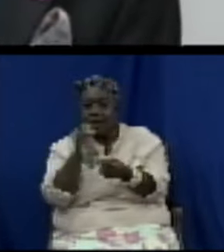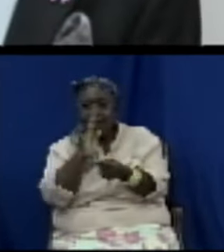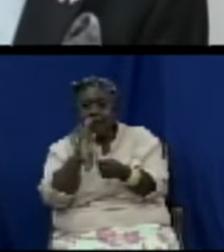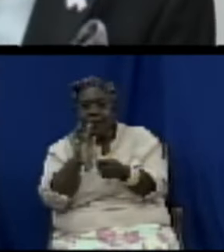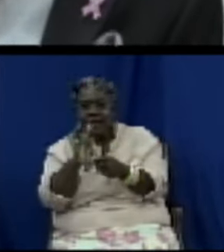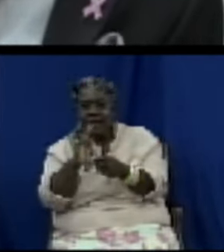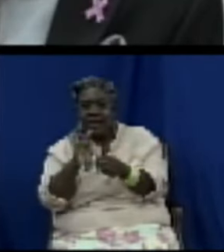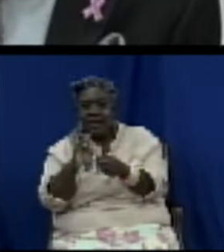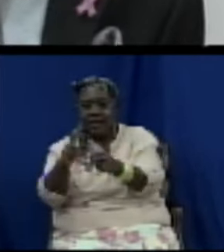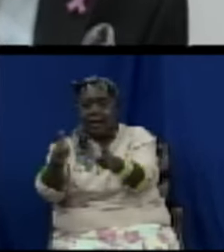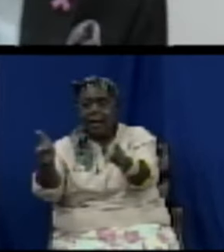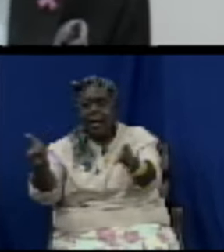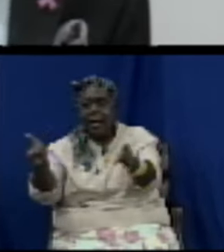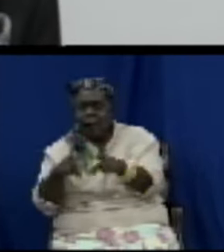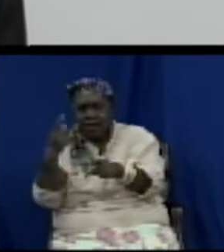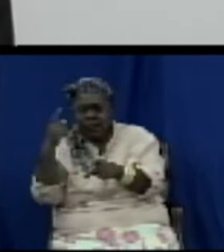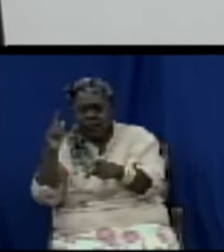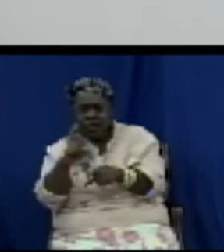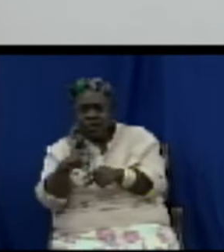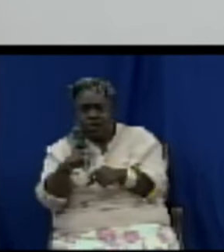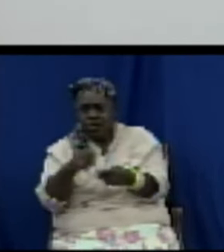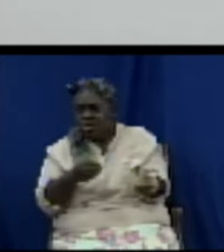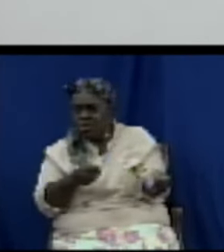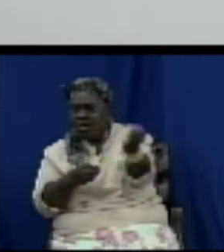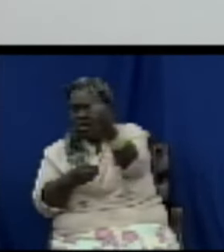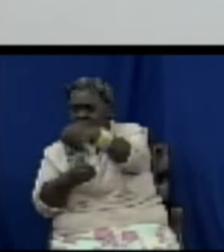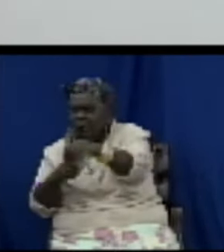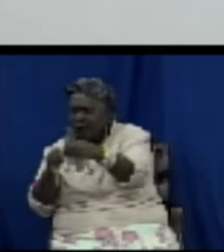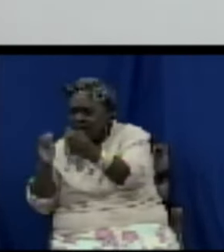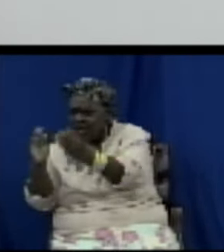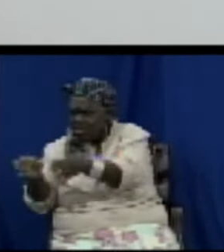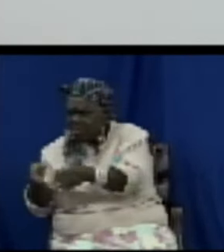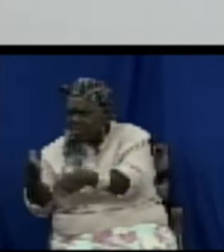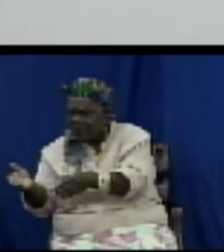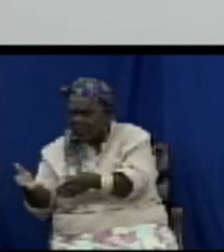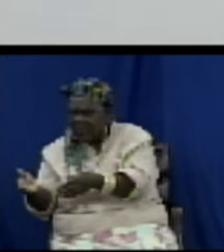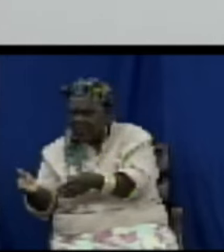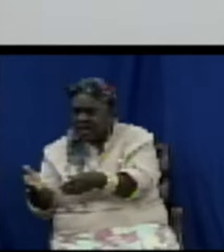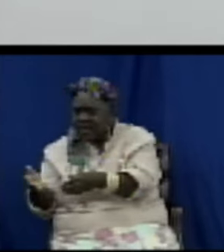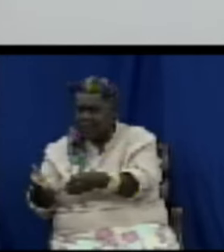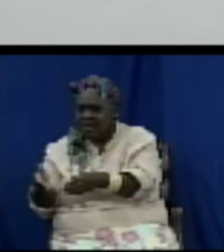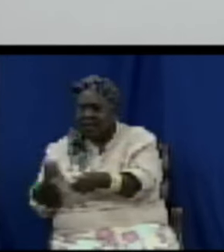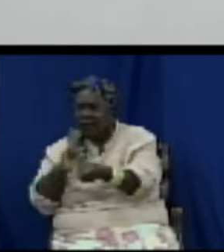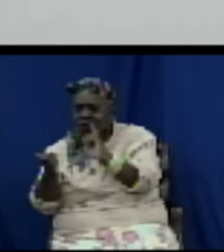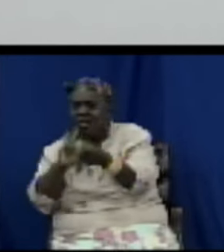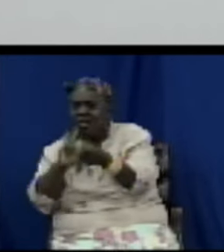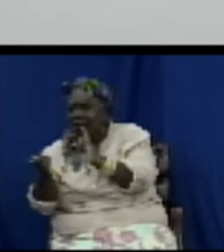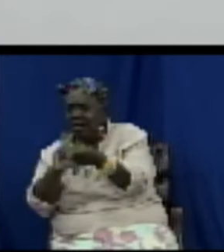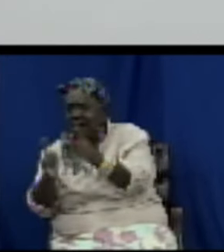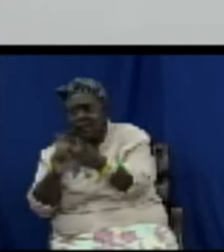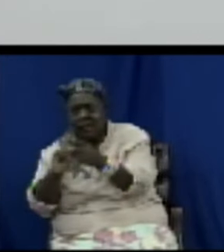we want to emphasize that it will not be a dumping ground